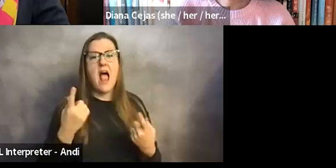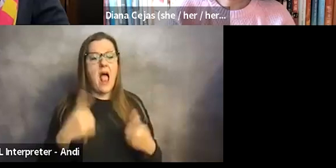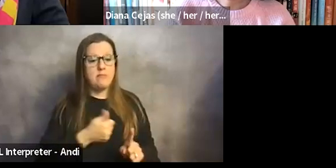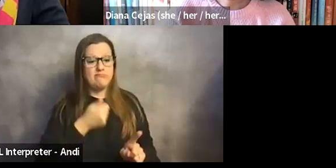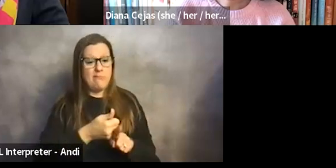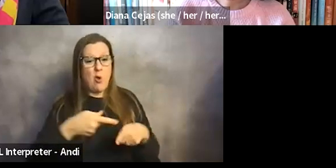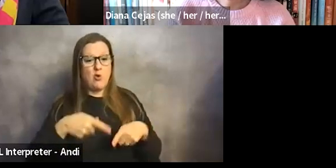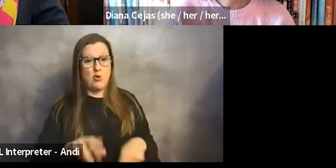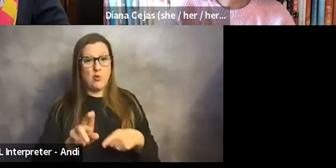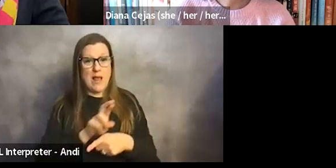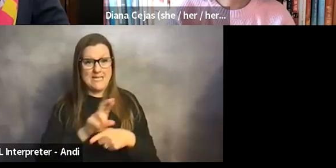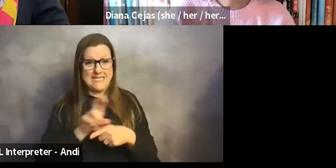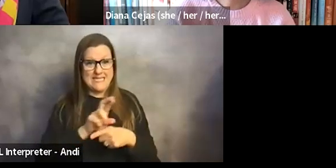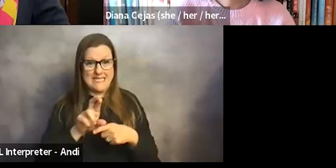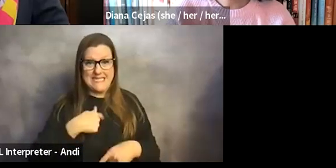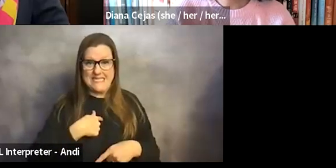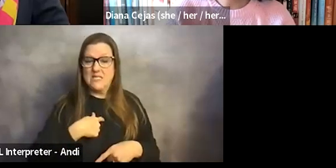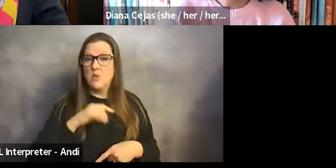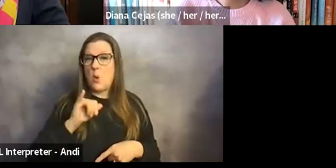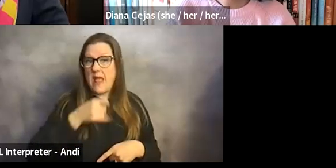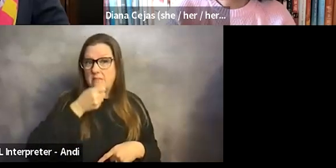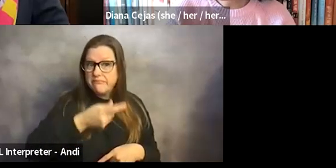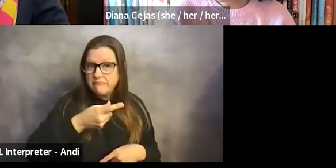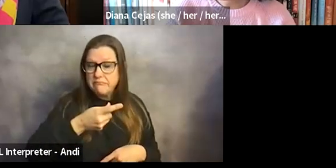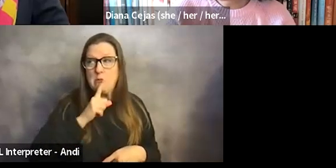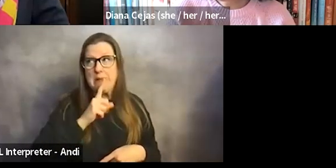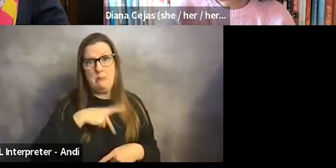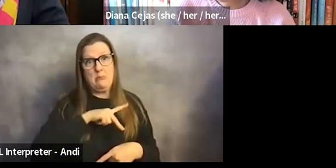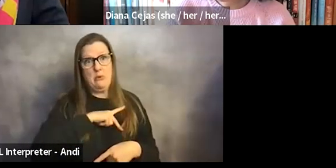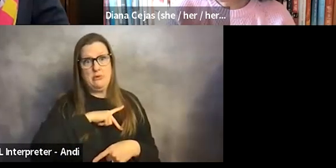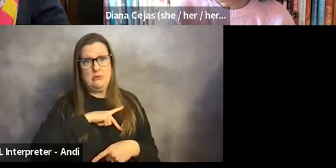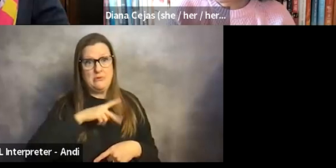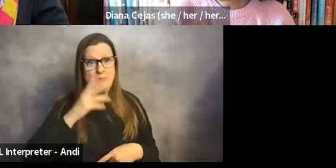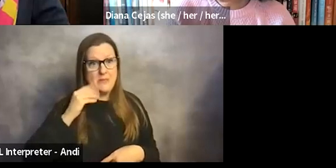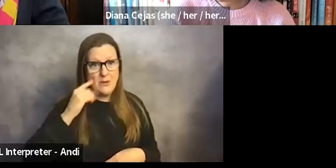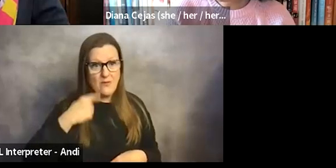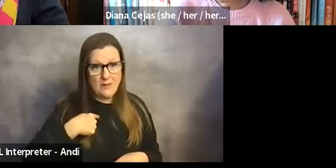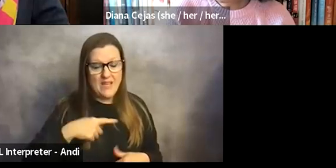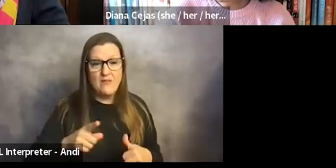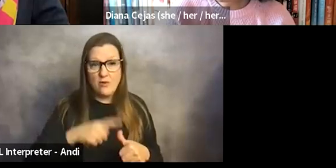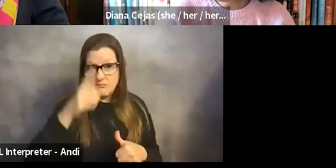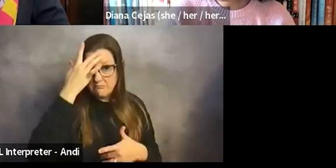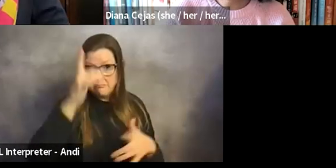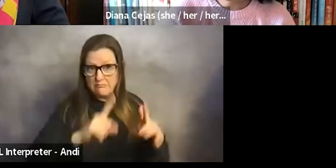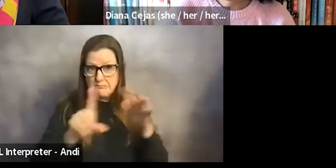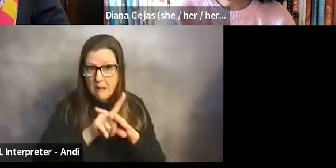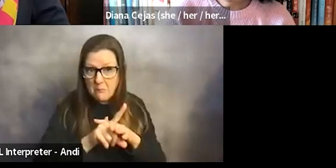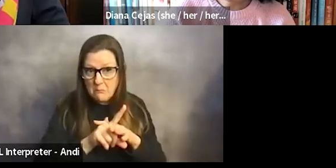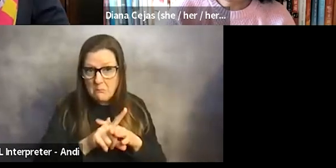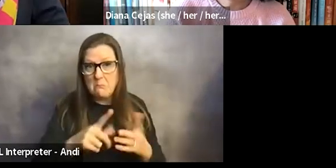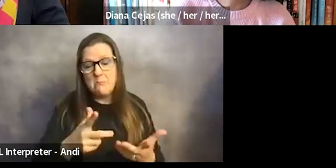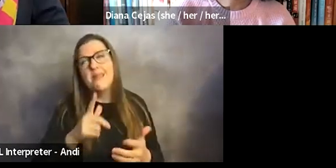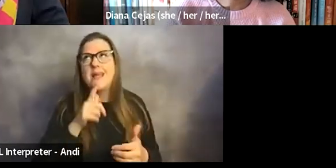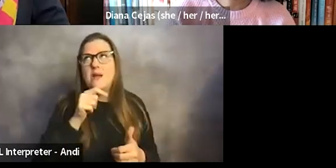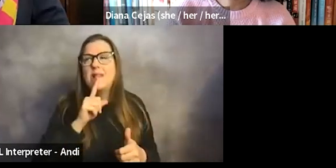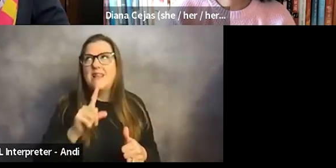So a disclosure is something that's very personal. When I first got sick, I remember trying to, or not when I first